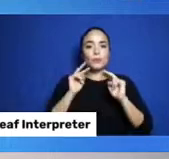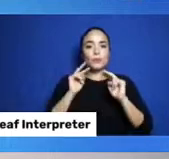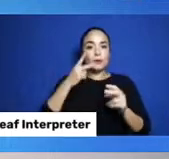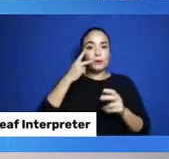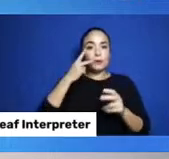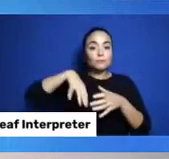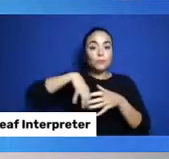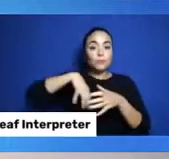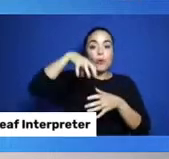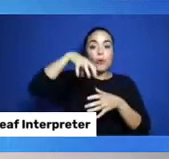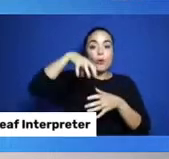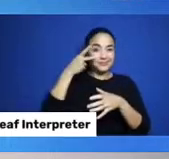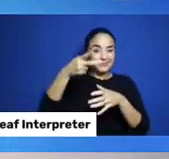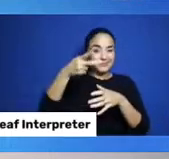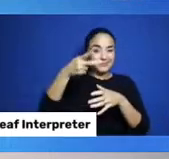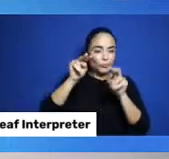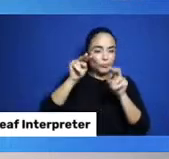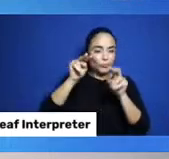teepee.